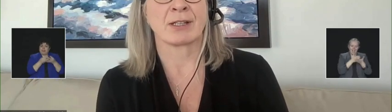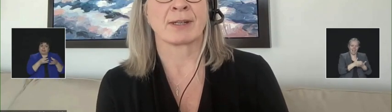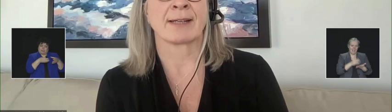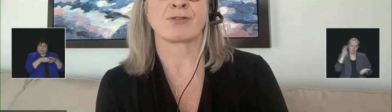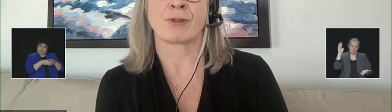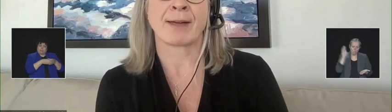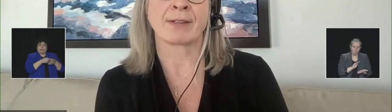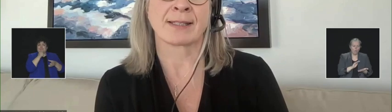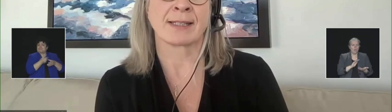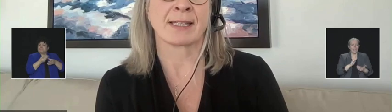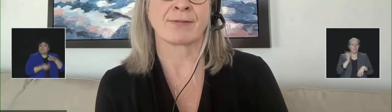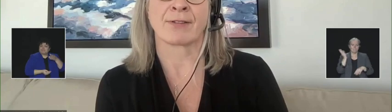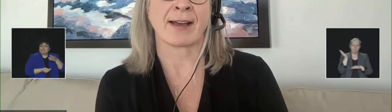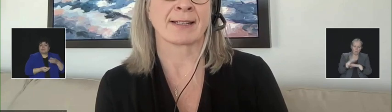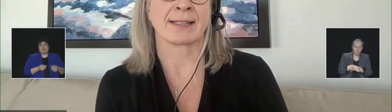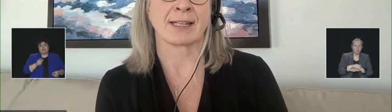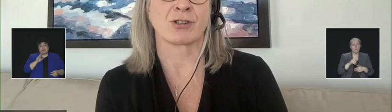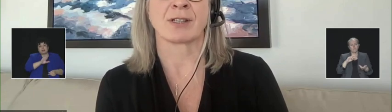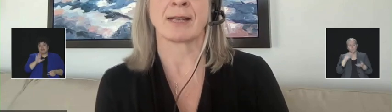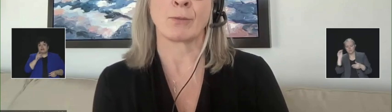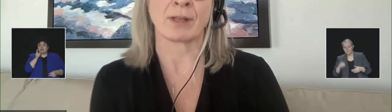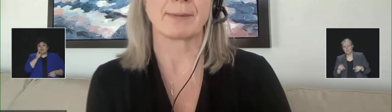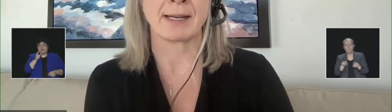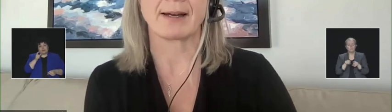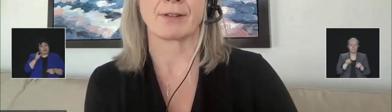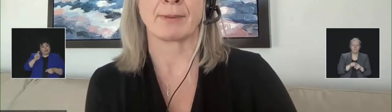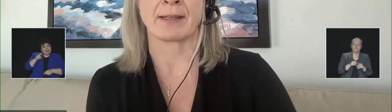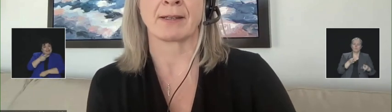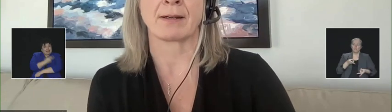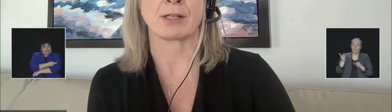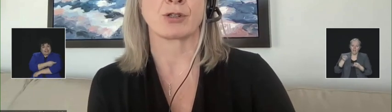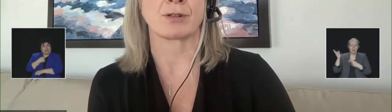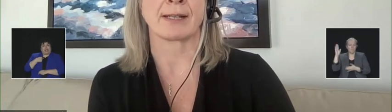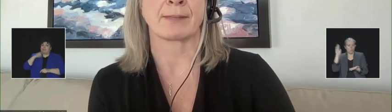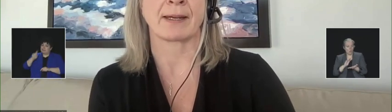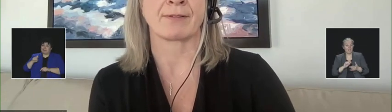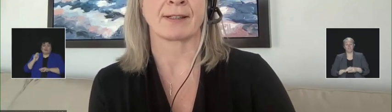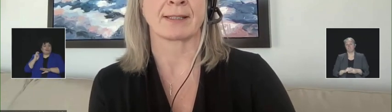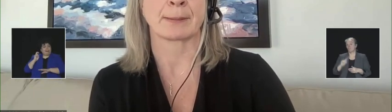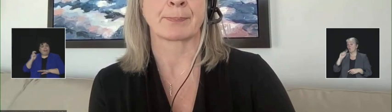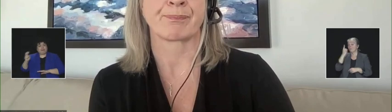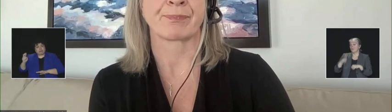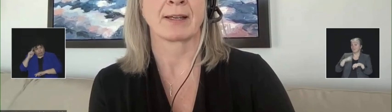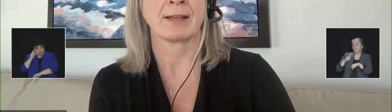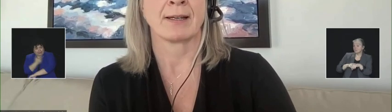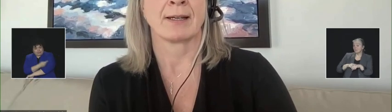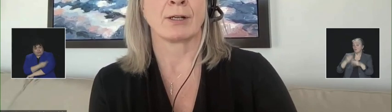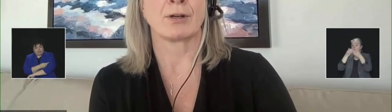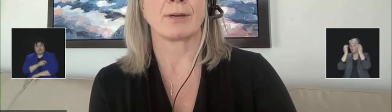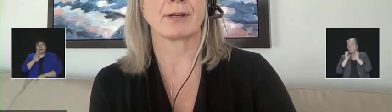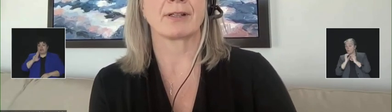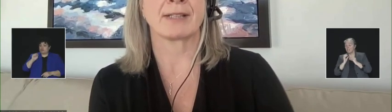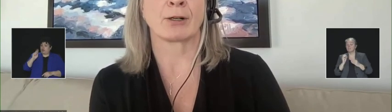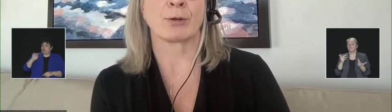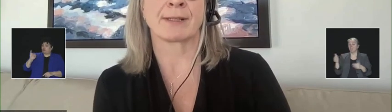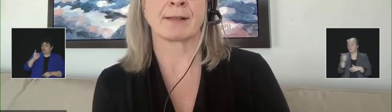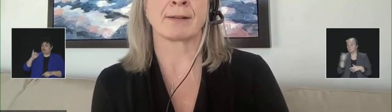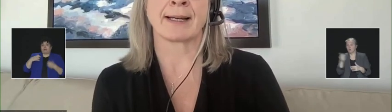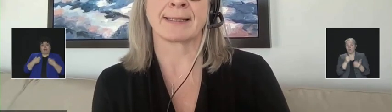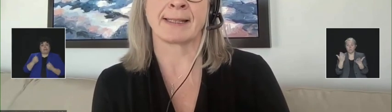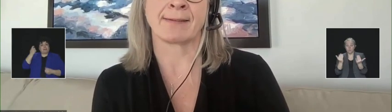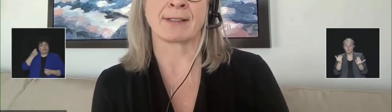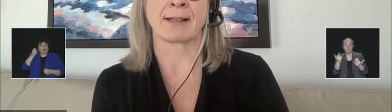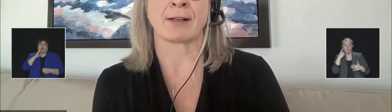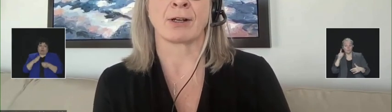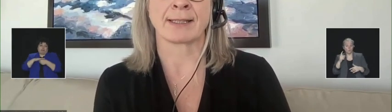Nations and Inuit, if travel is needed for vaccination, it will be covered by the non-insured health benefits. The number of infections